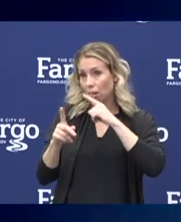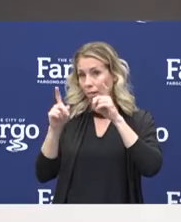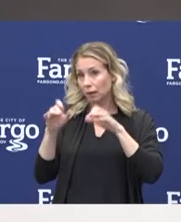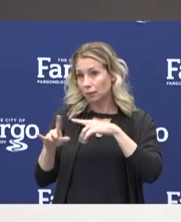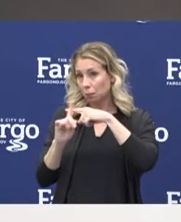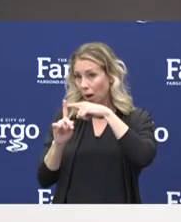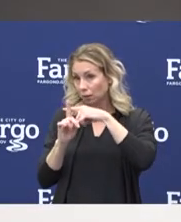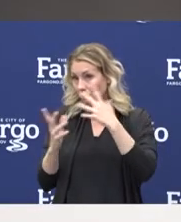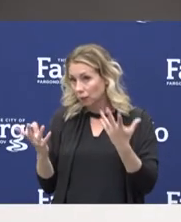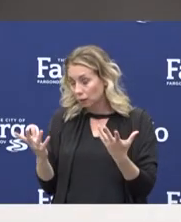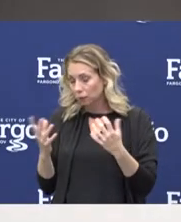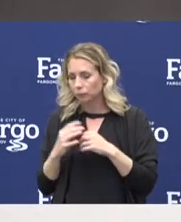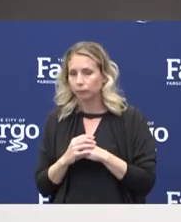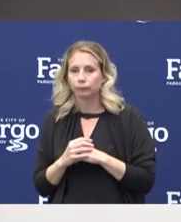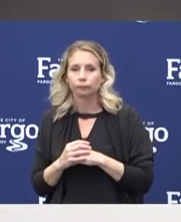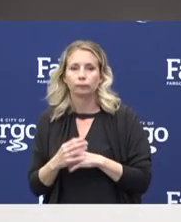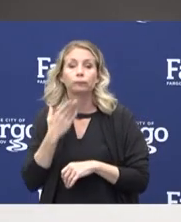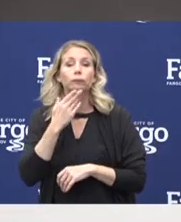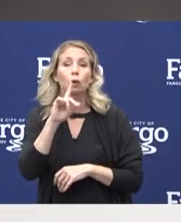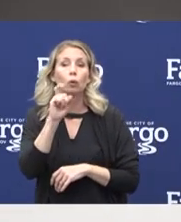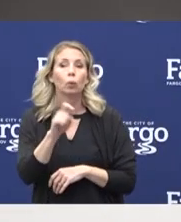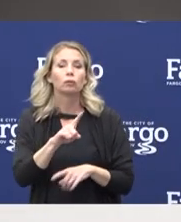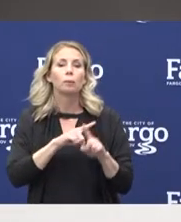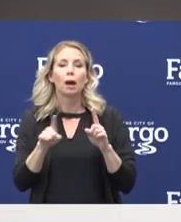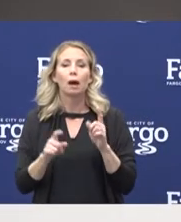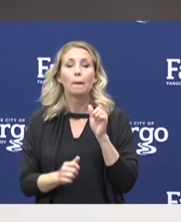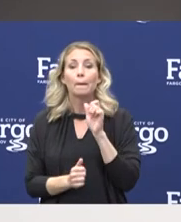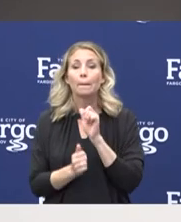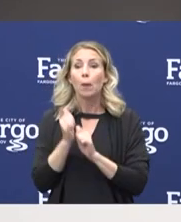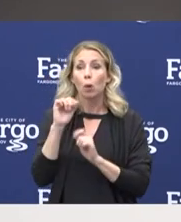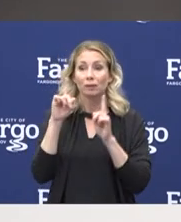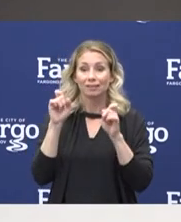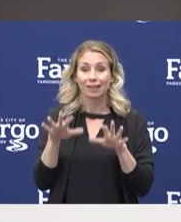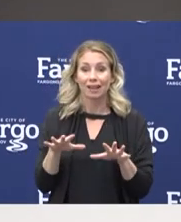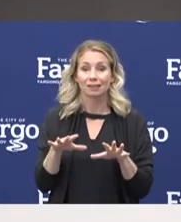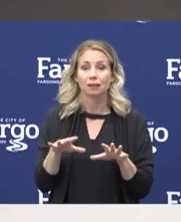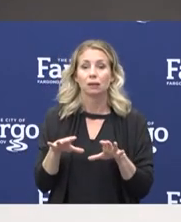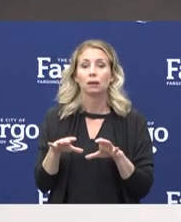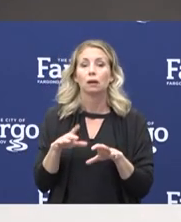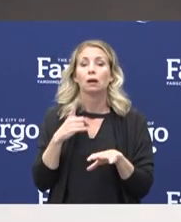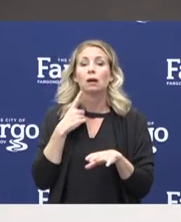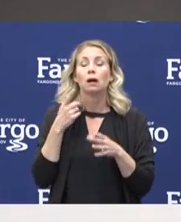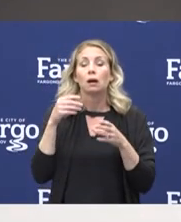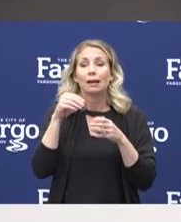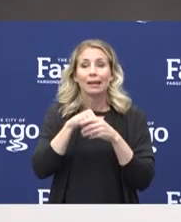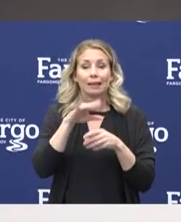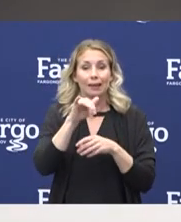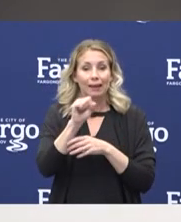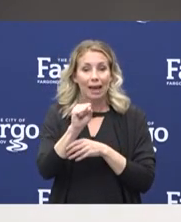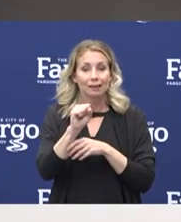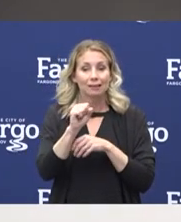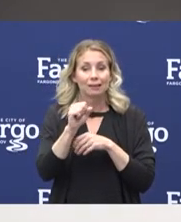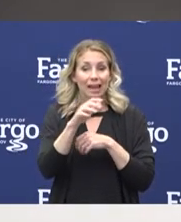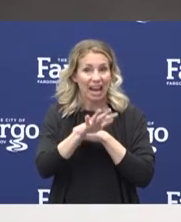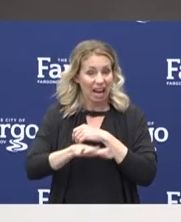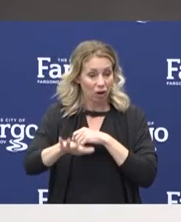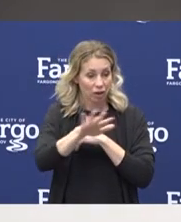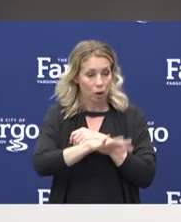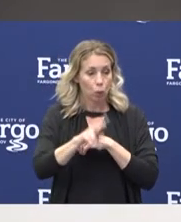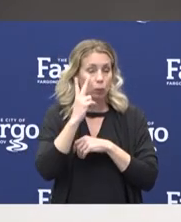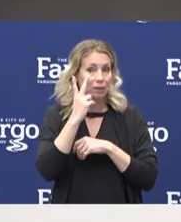That's a great question. And the problem is, is that the majority of the testing now done in the state is in the Cass County area. We see as those numbers